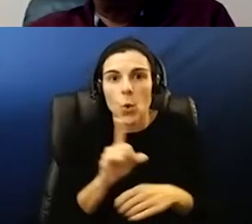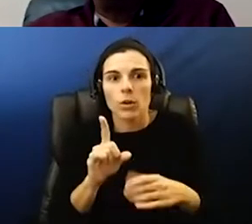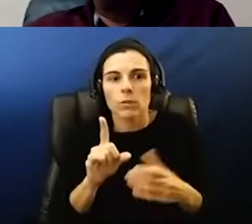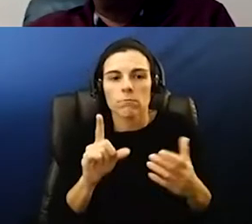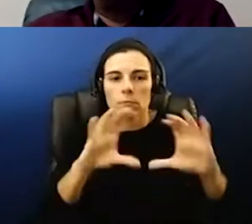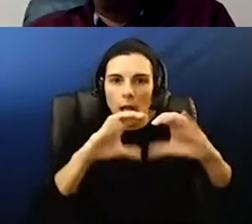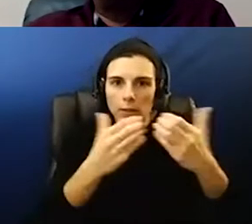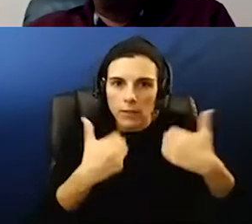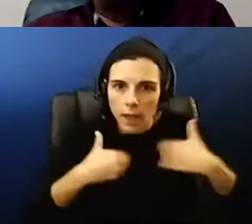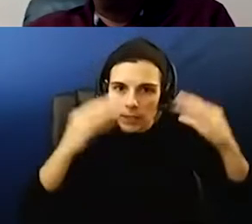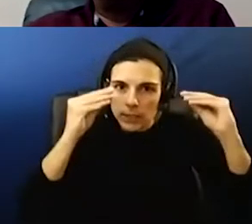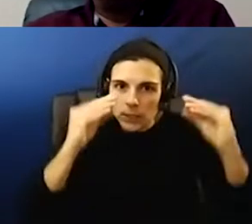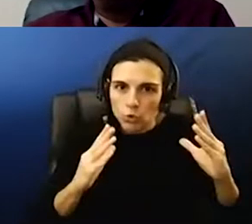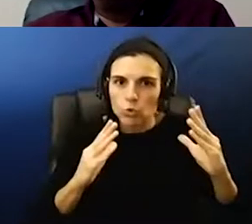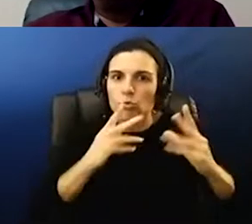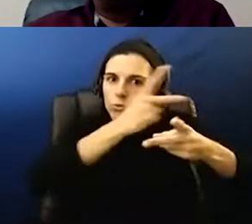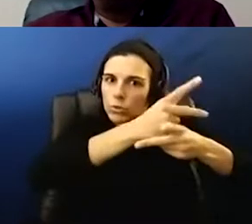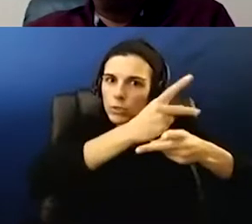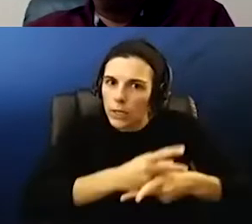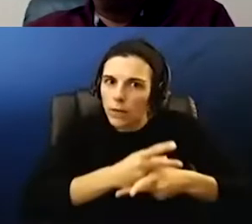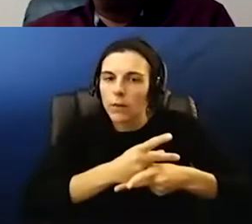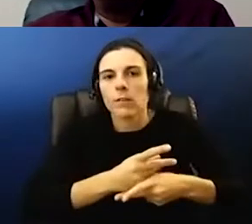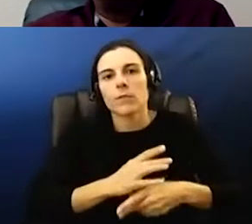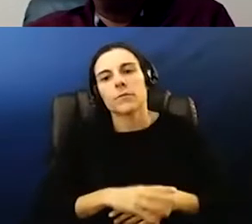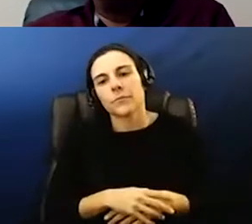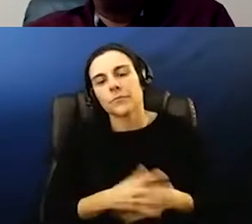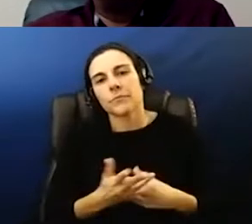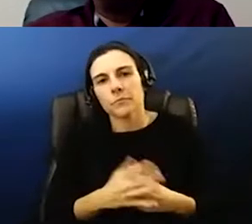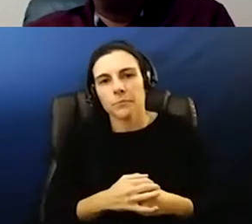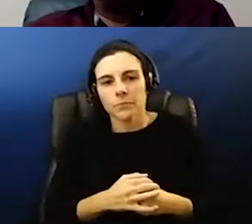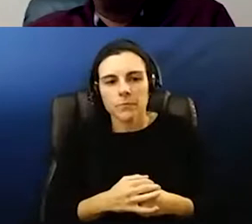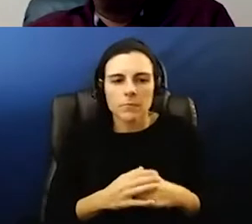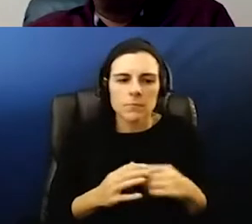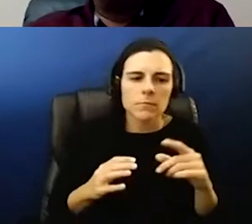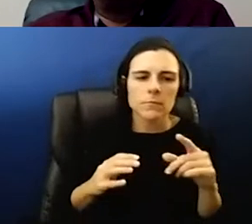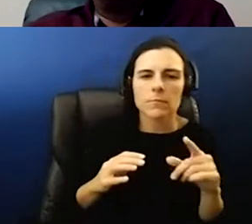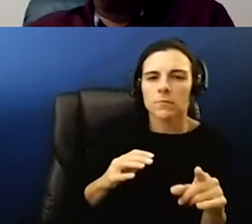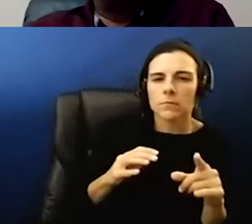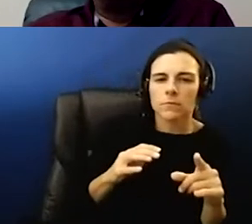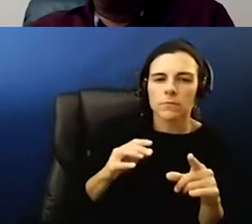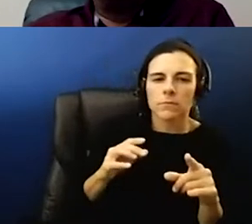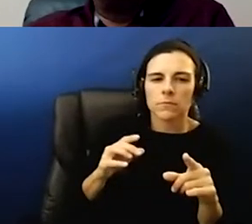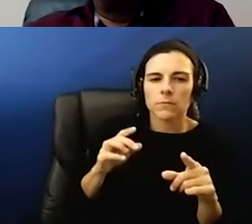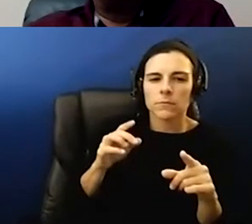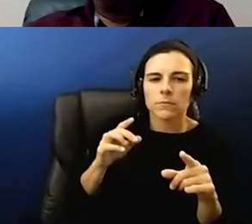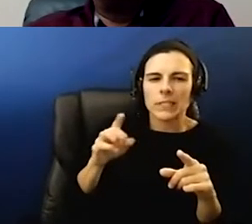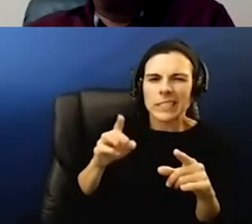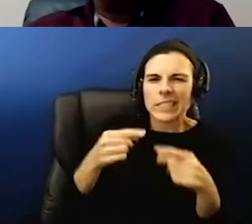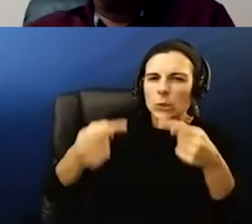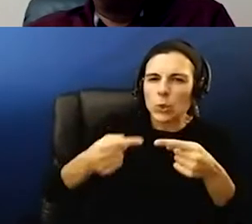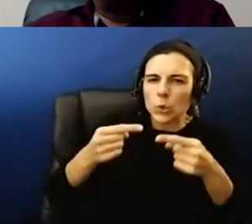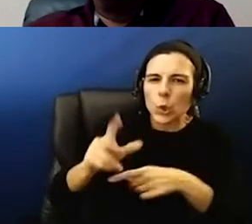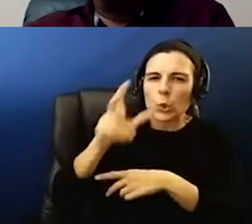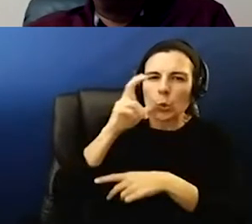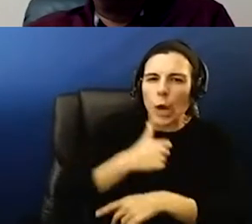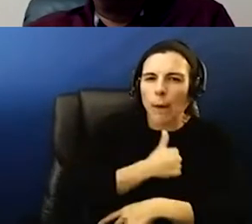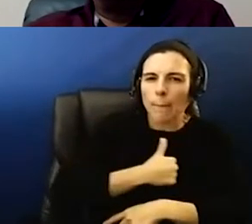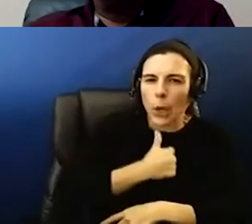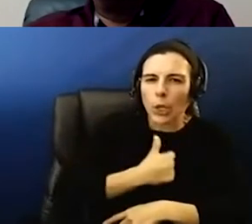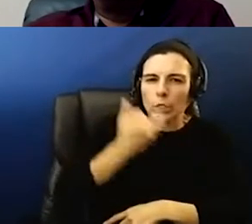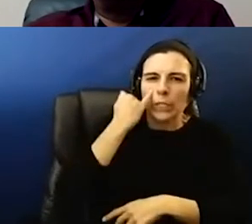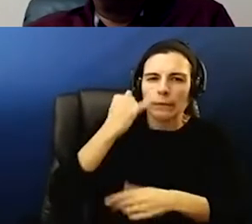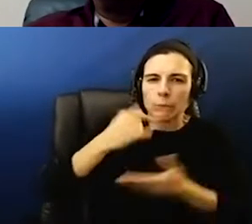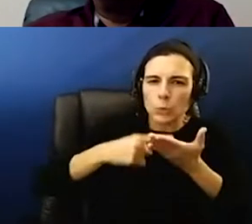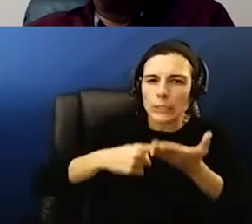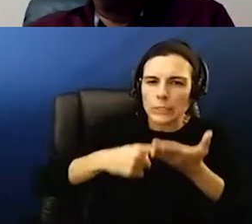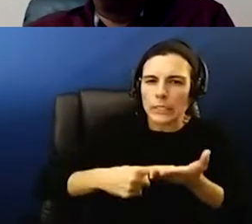of time so and and dr presley you were cutting out just a little bit there so i apologize if you did address this but i